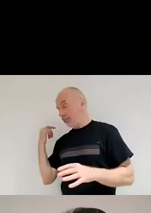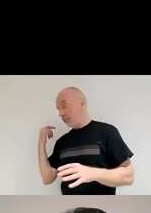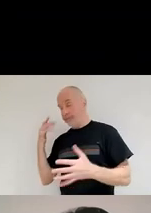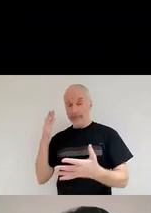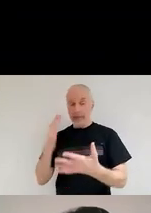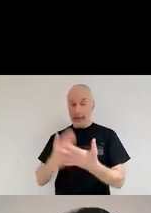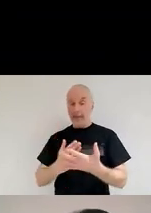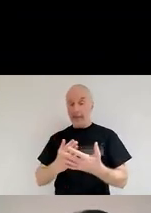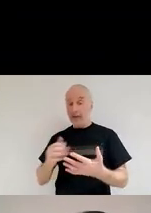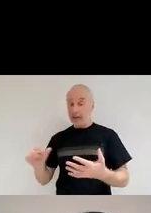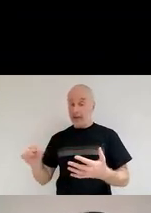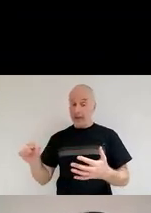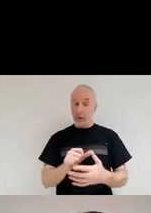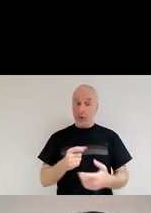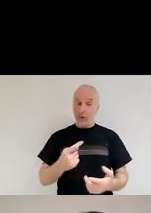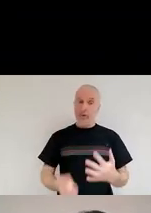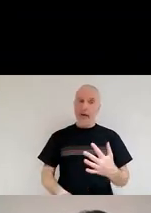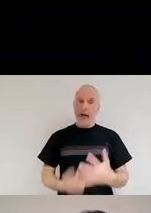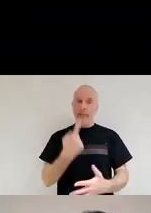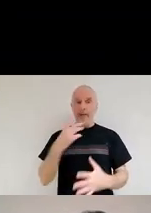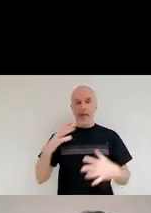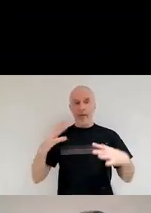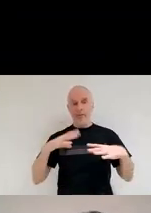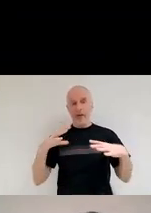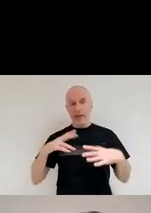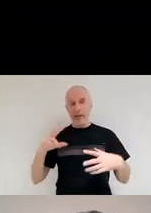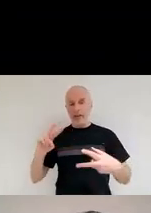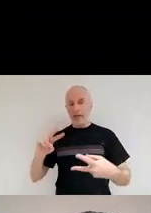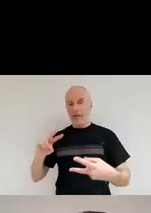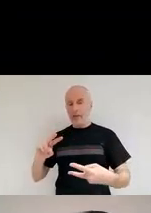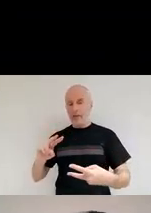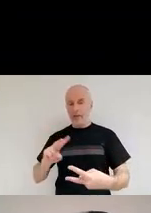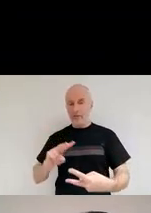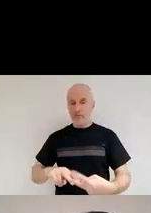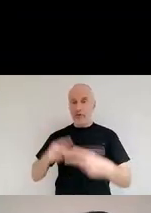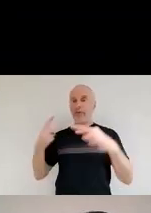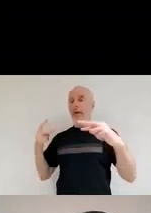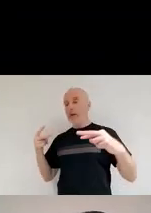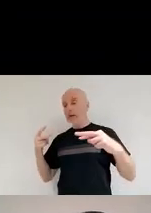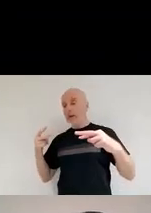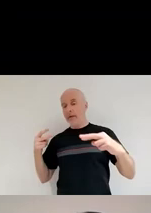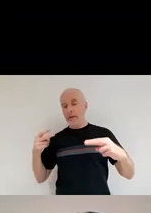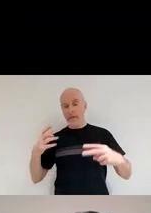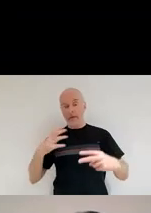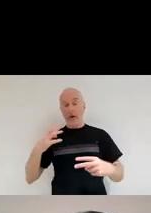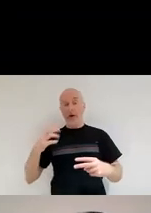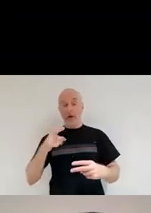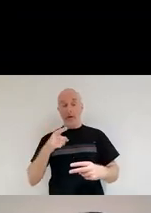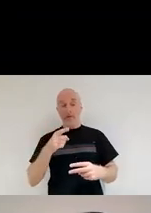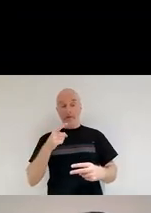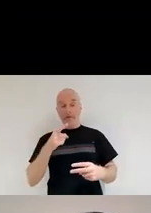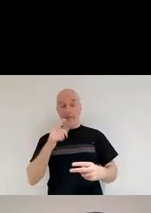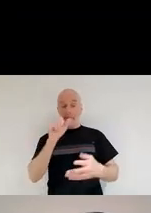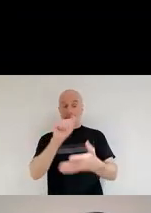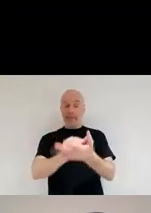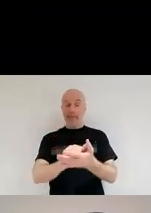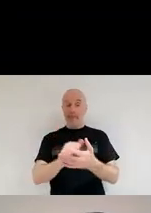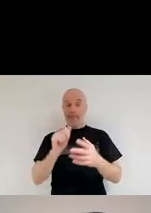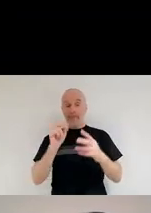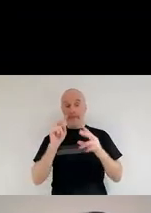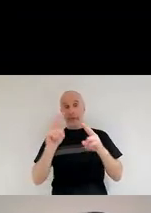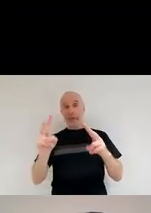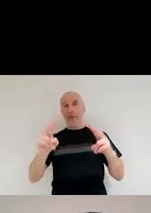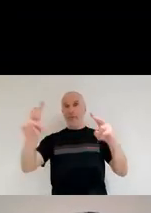of what was the supernova remnant. And yes, we did see dust, but we saw very